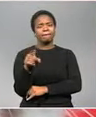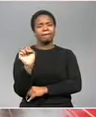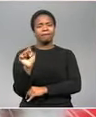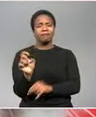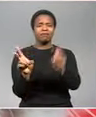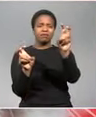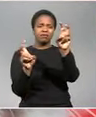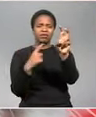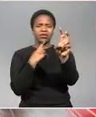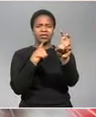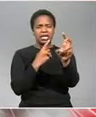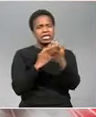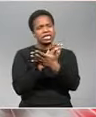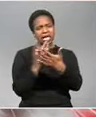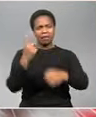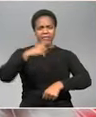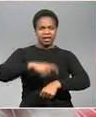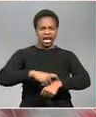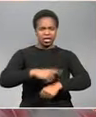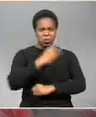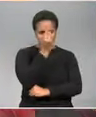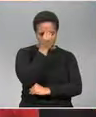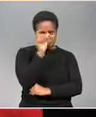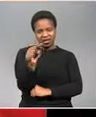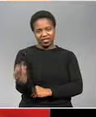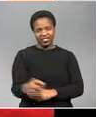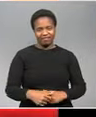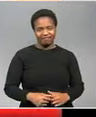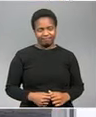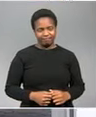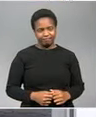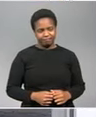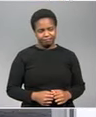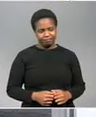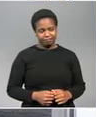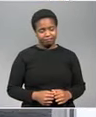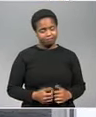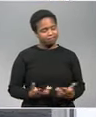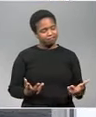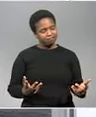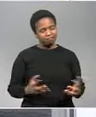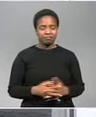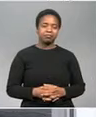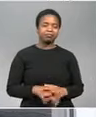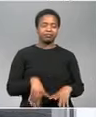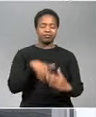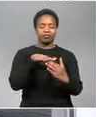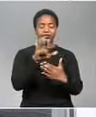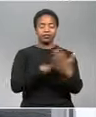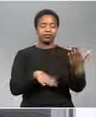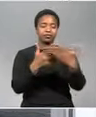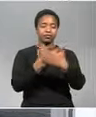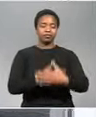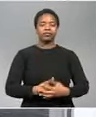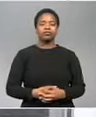caption that read some days are grumpier than others all right let's bring your top stories once